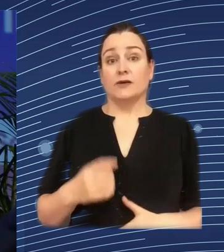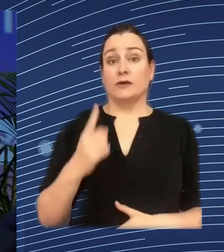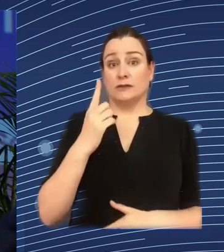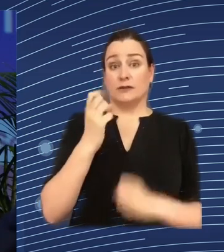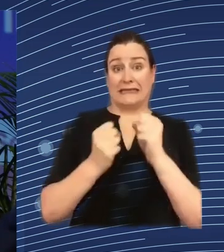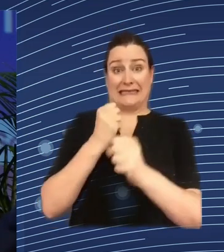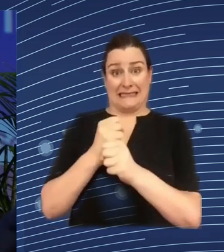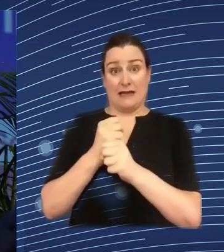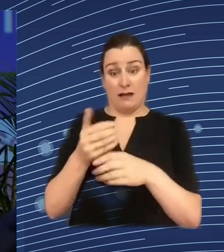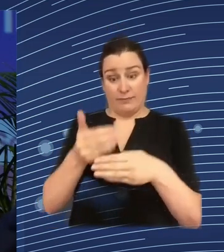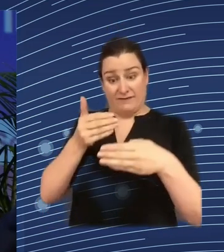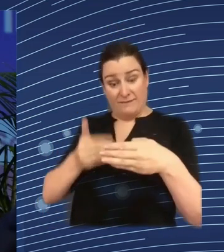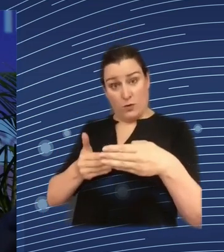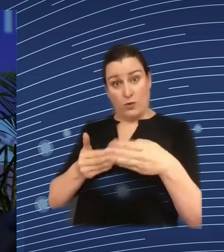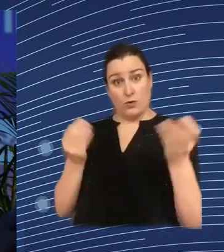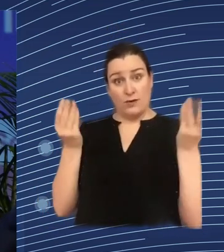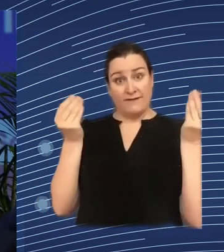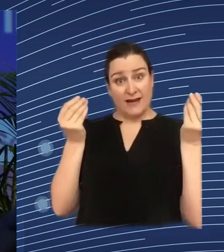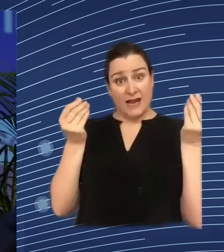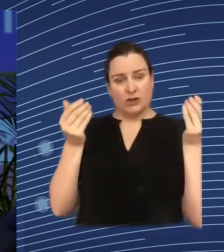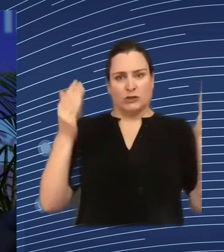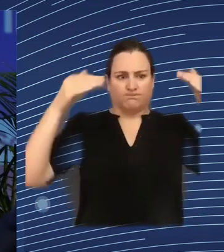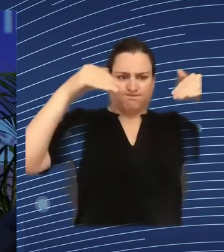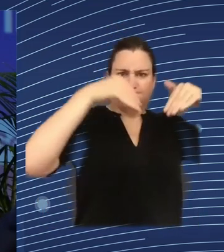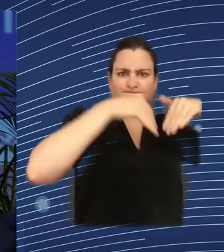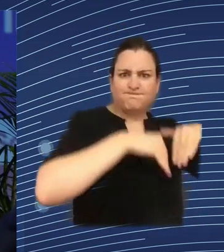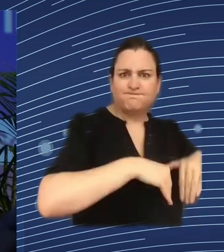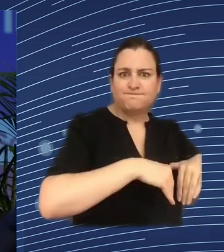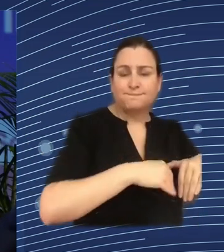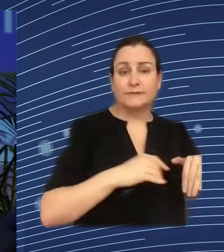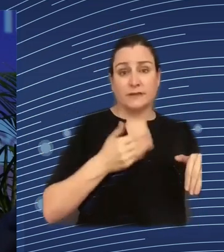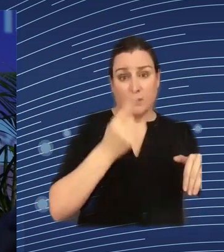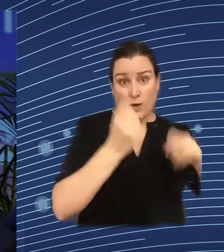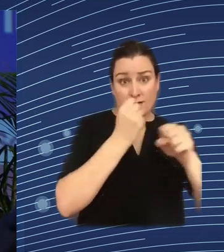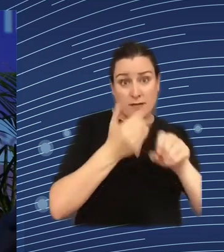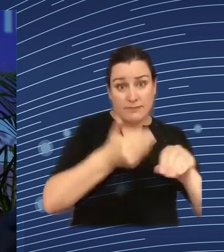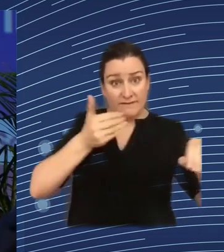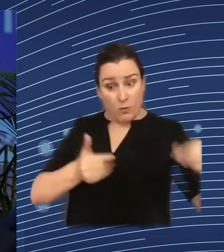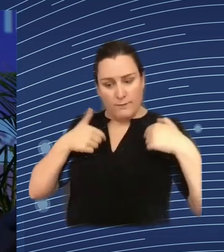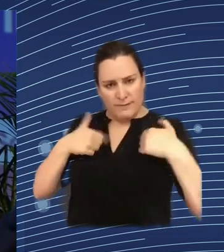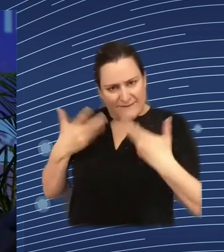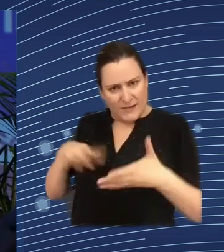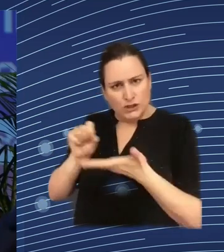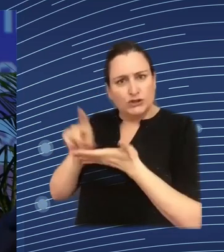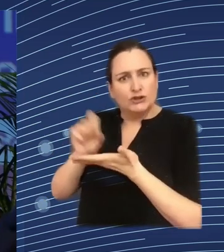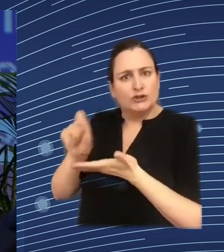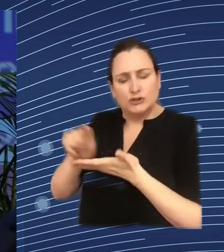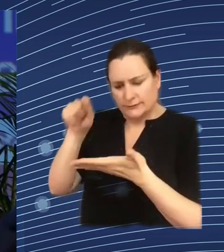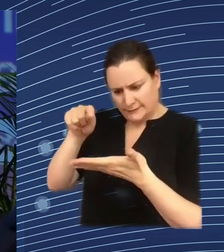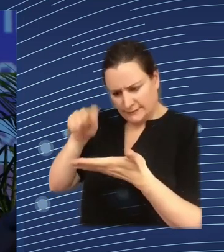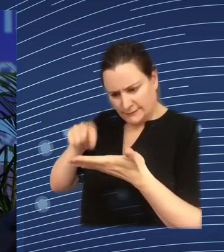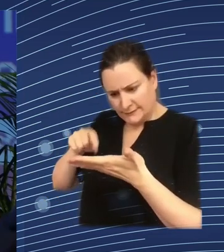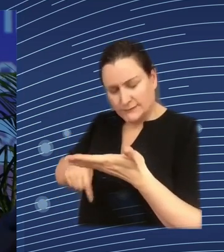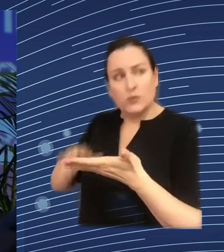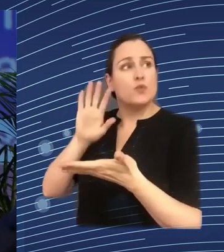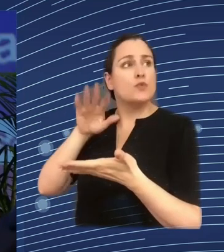the financial crash and what the G7 were worried about was the complexity of the derivative products in the financial marketplace and nobody